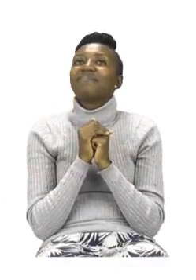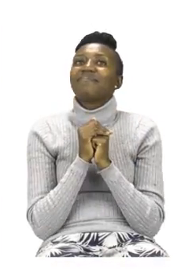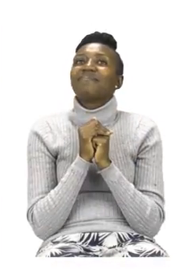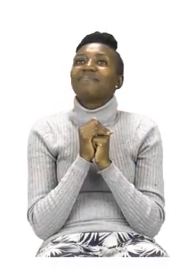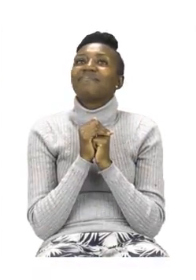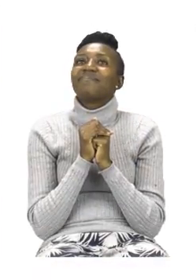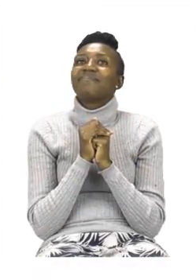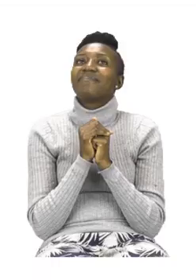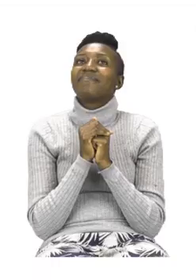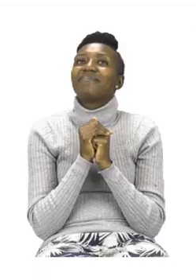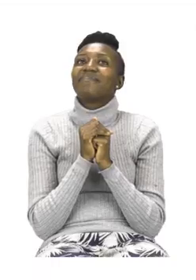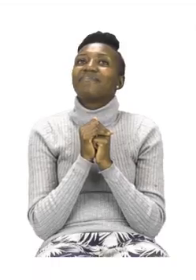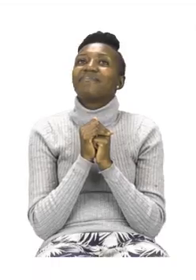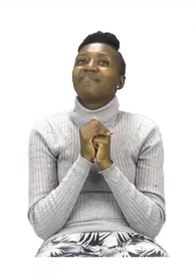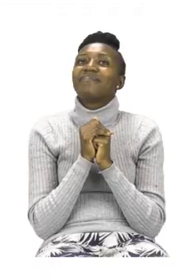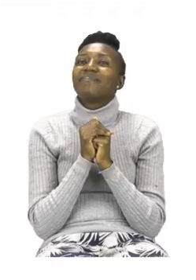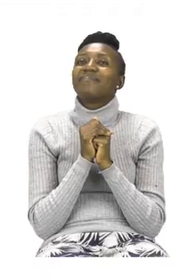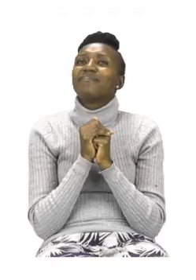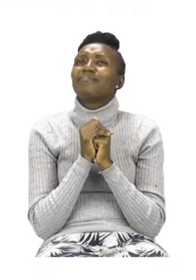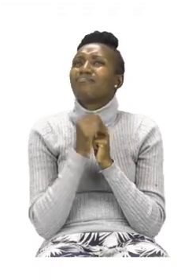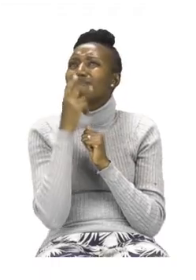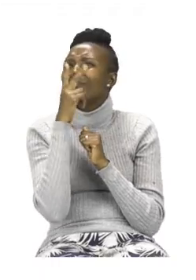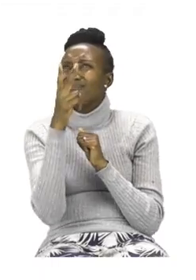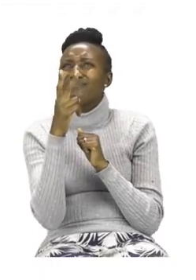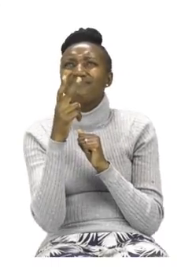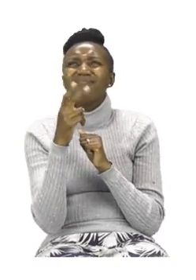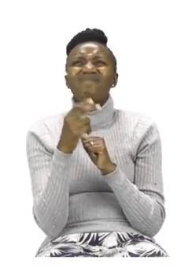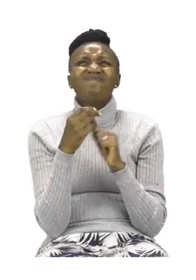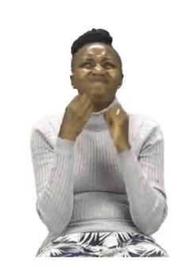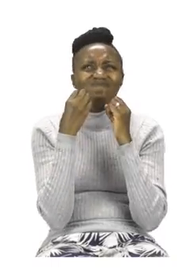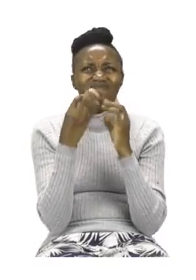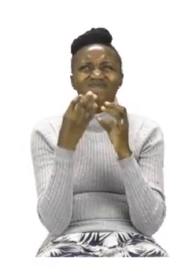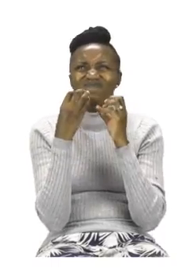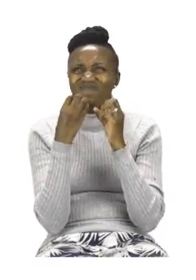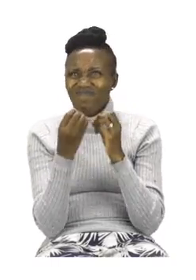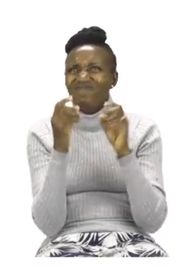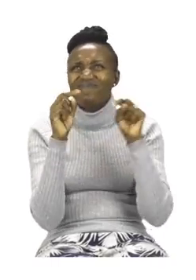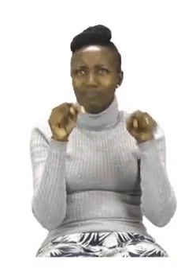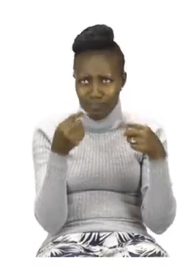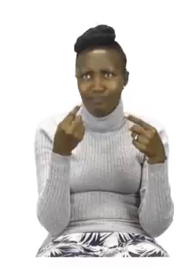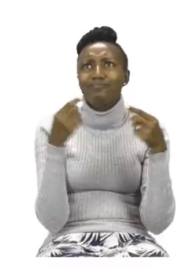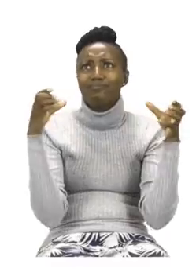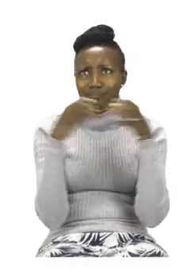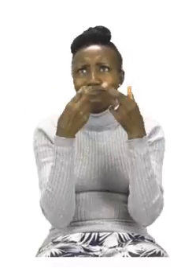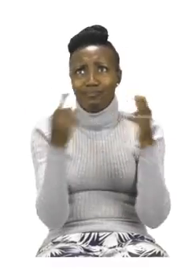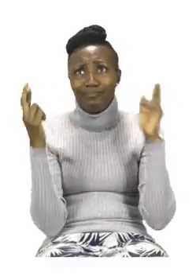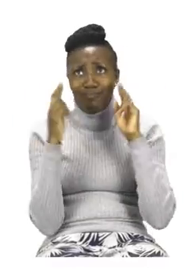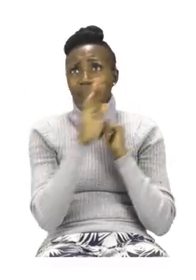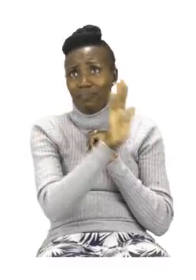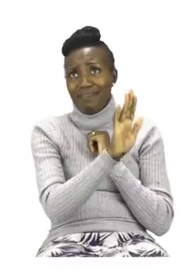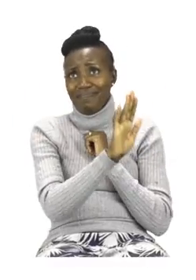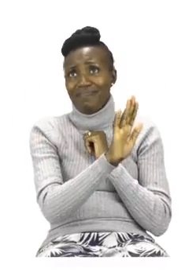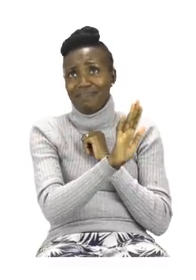page 14 we have so many things we find in the classroom. Wow! But